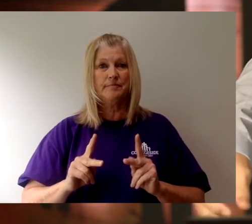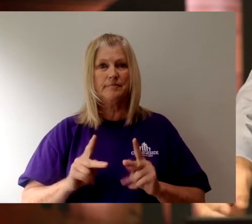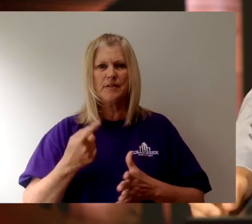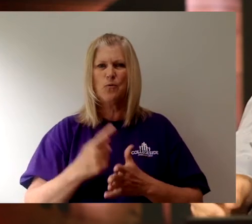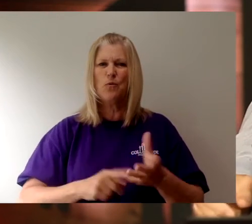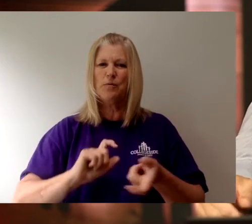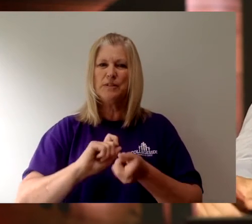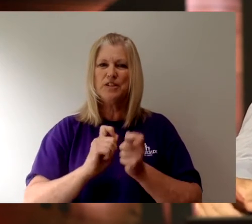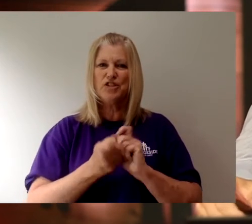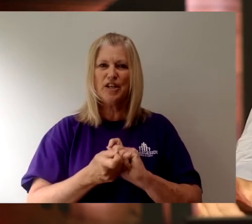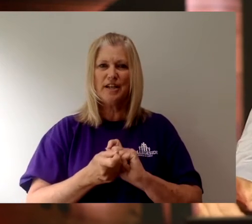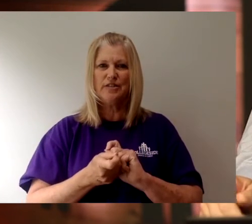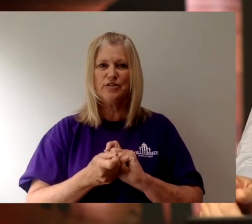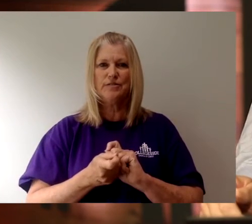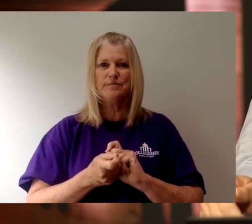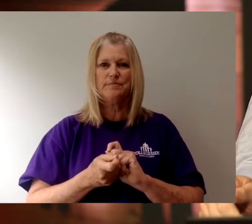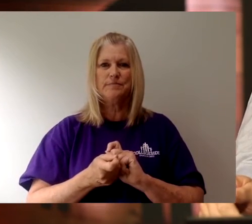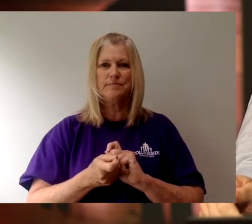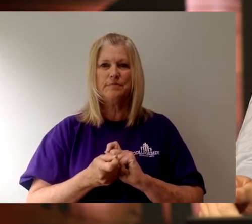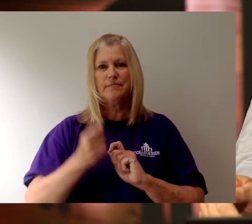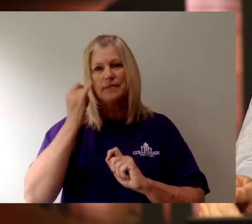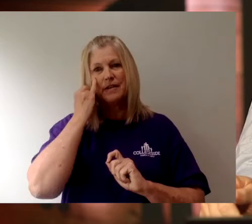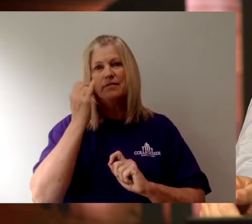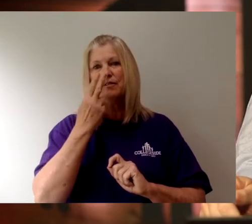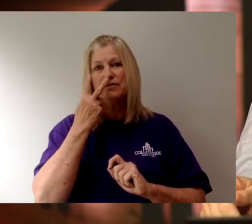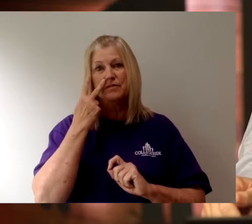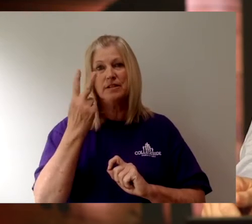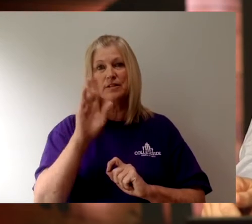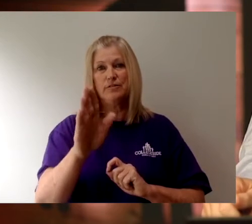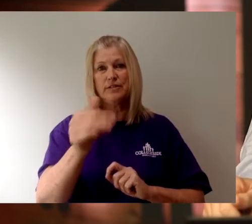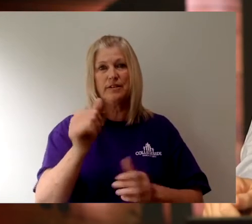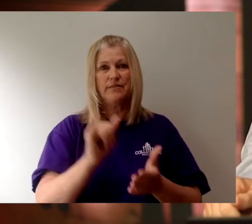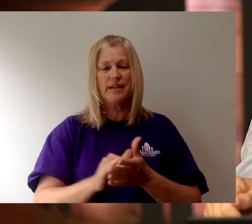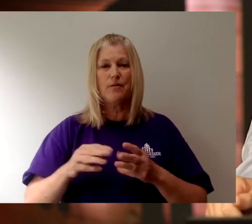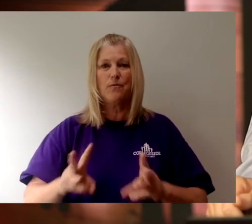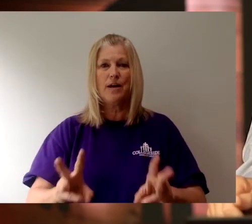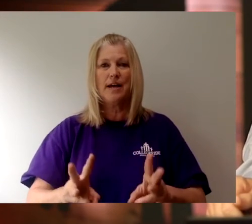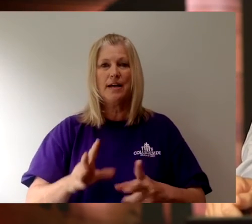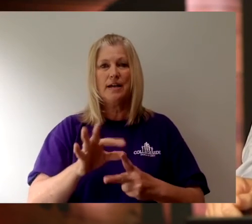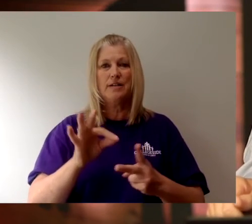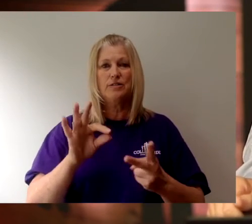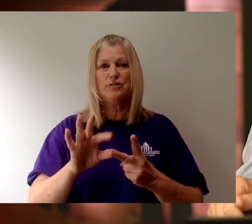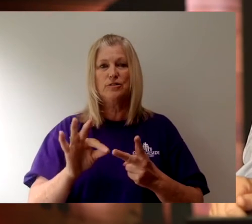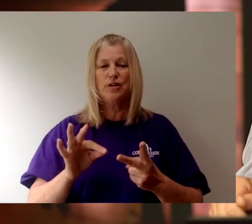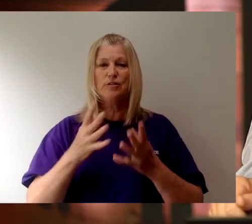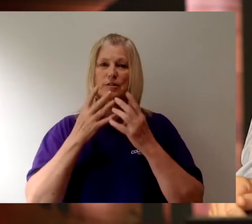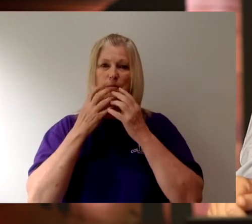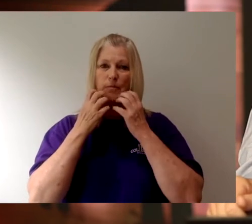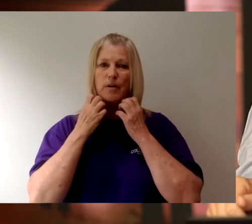What would change if you saw yourself that way? Chosen and precious.